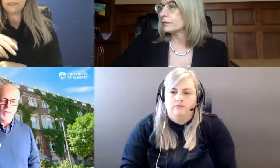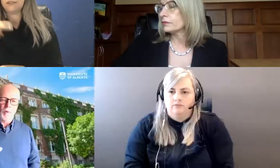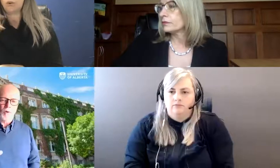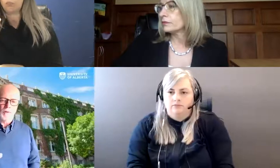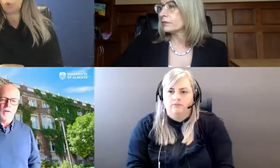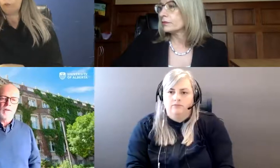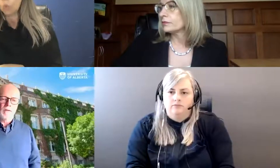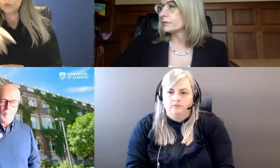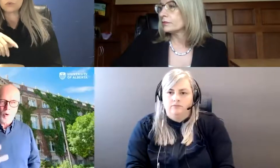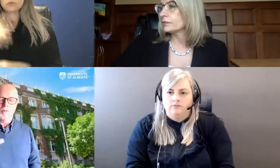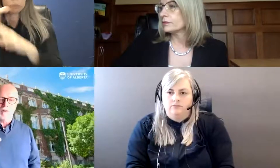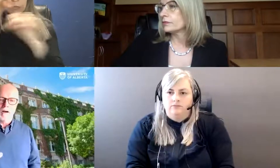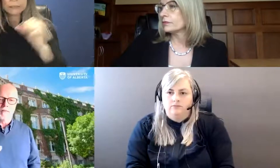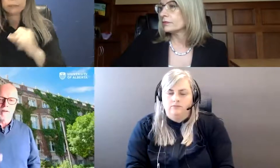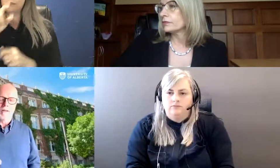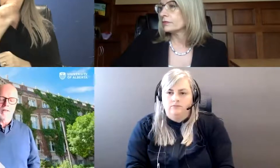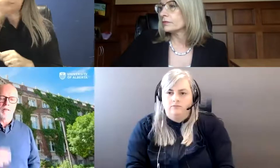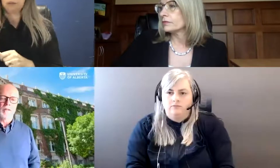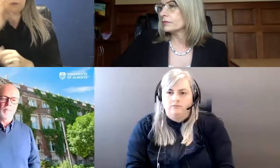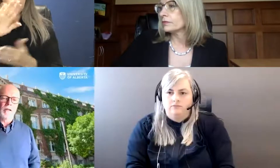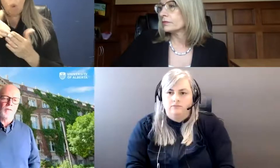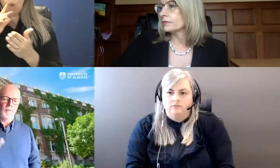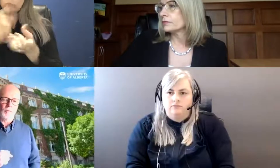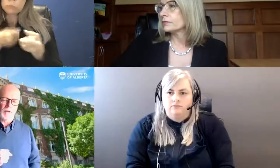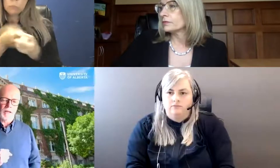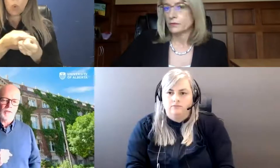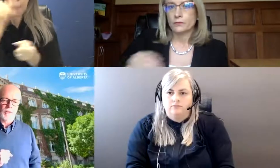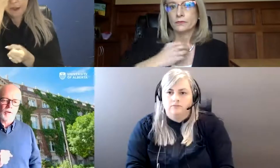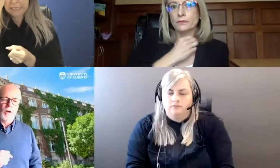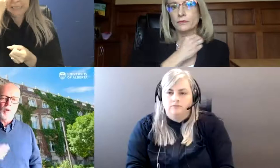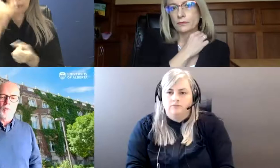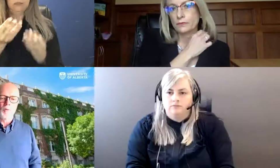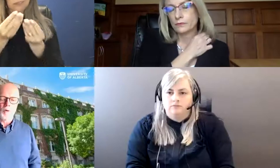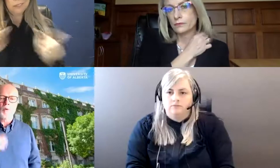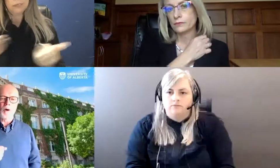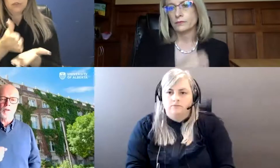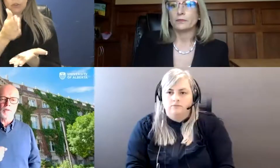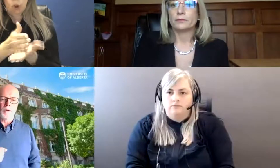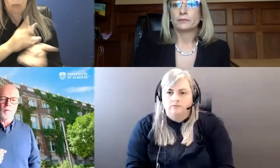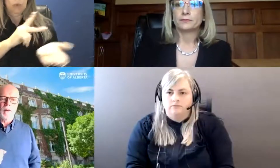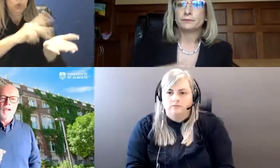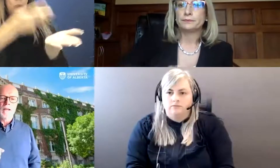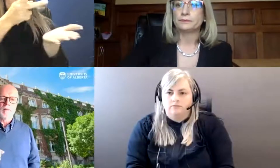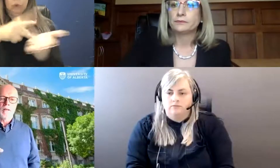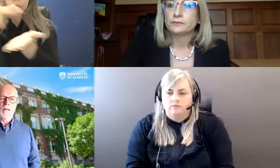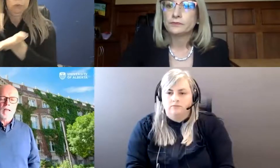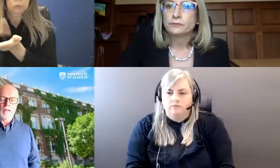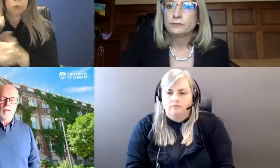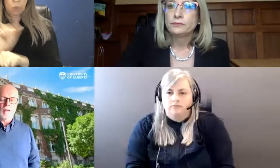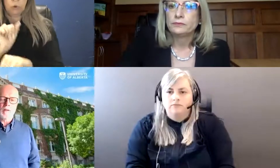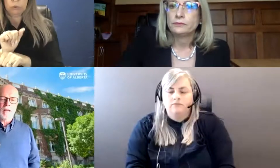supportive, supportive of is the elimination of duplication. So what we really want to do is